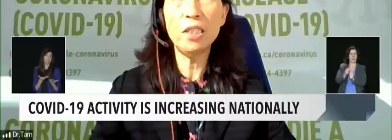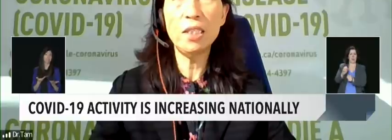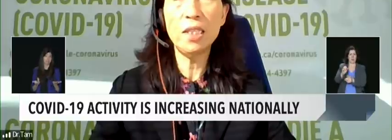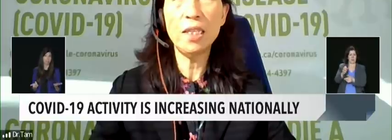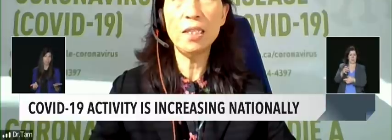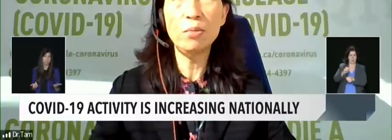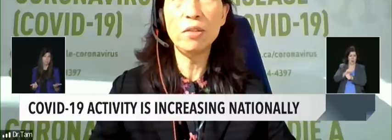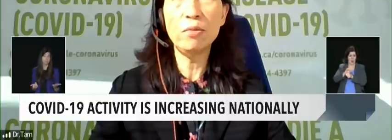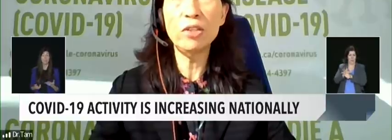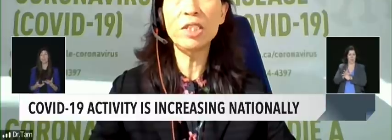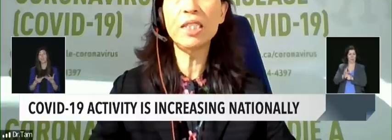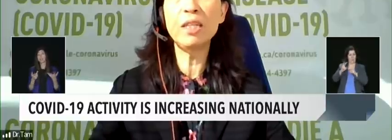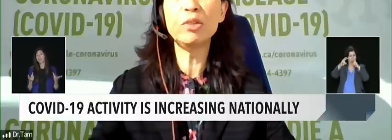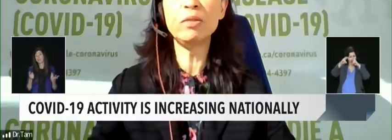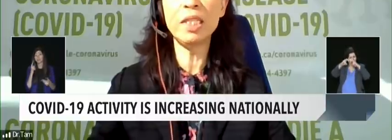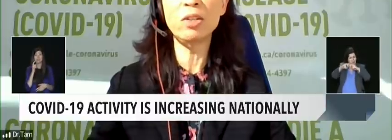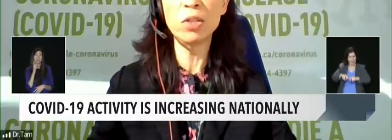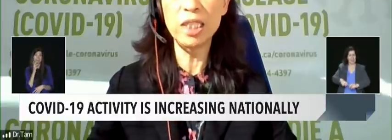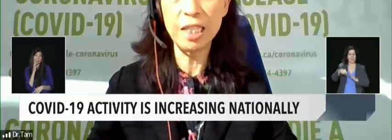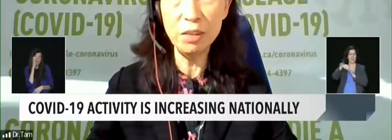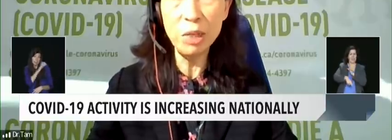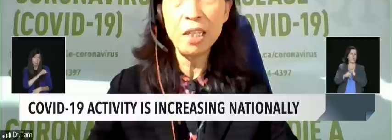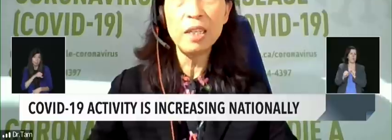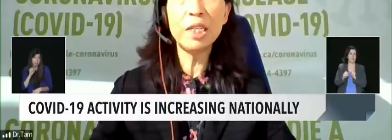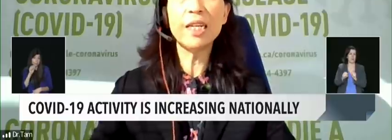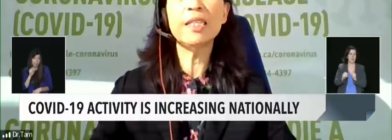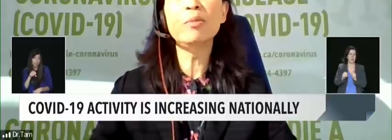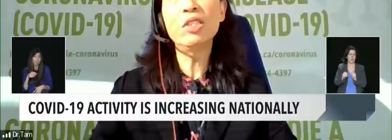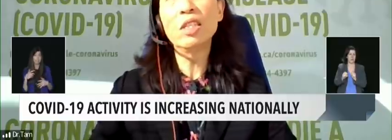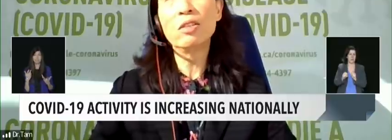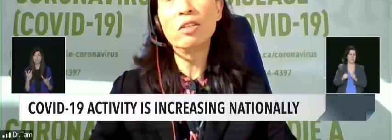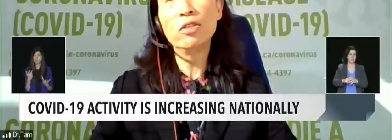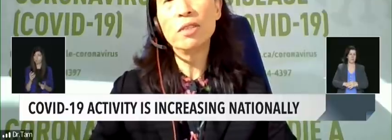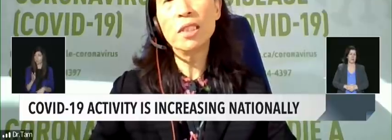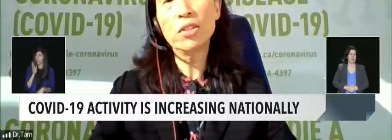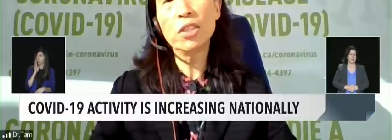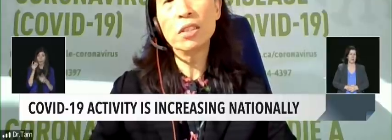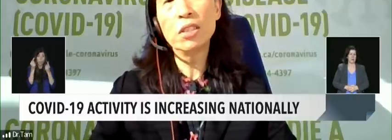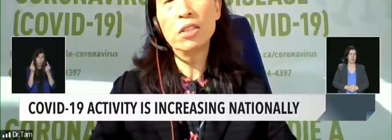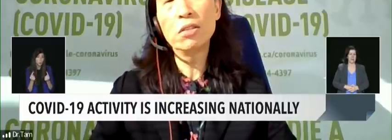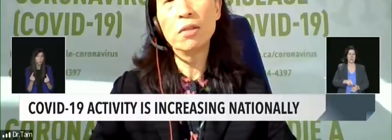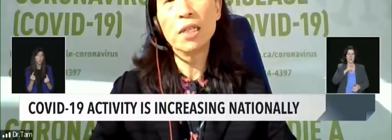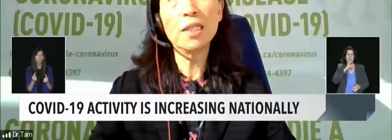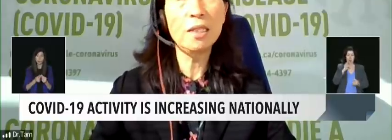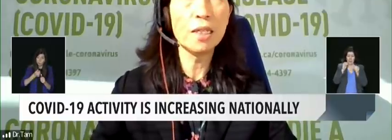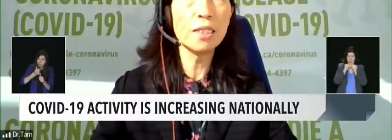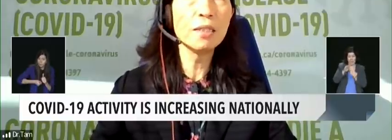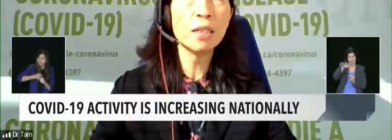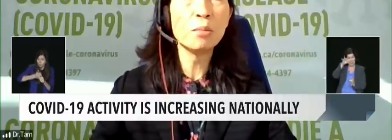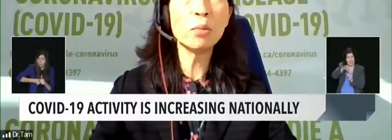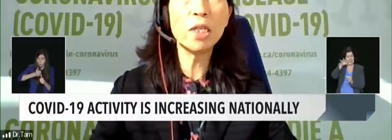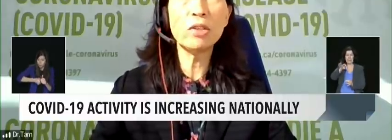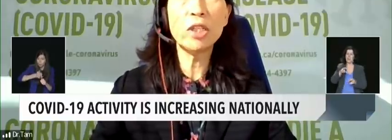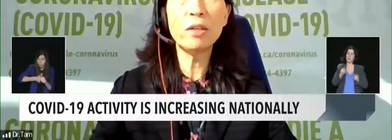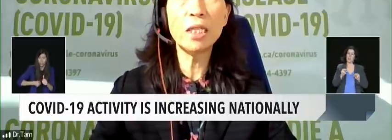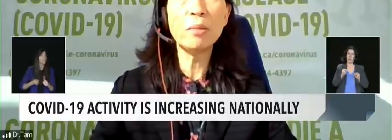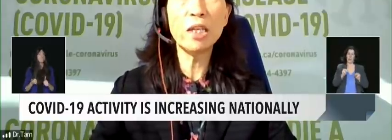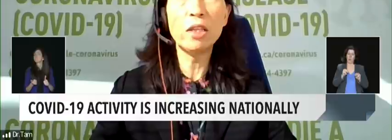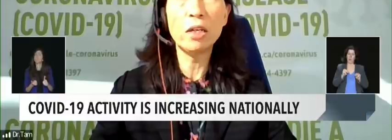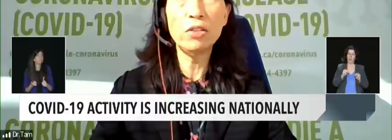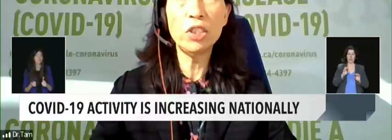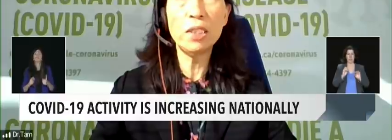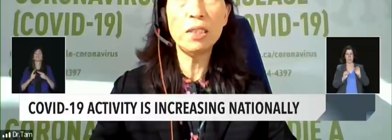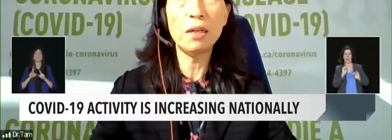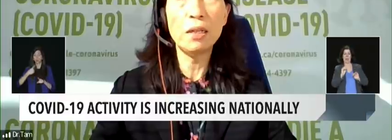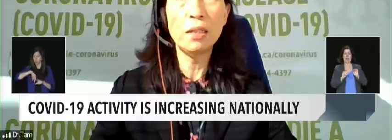entirely certain that it's worthwhile just keep doing it all the time, but that's up to the local jurisdiction to decide. But we are sharing